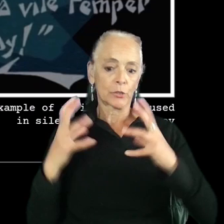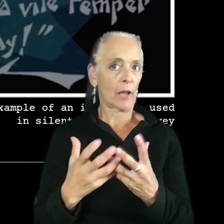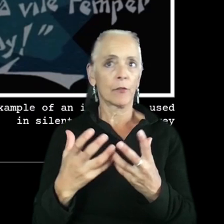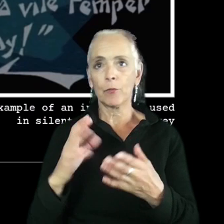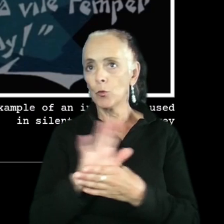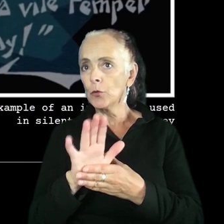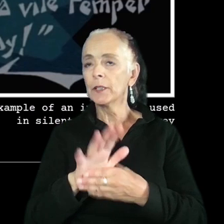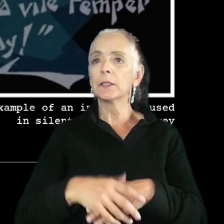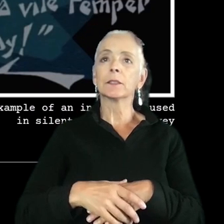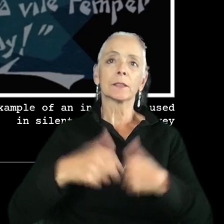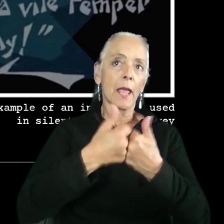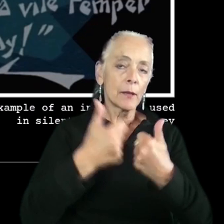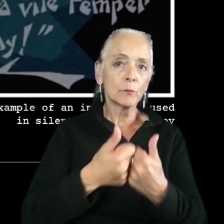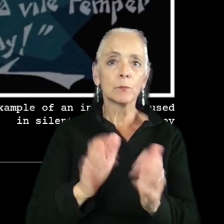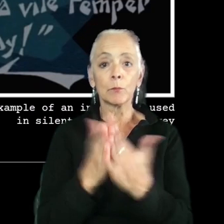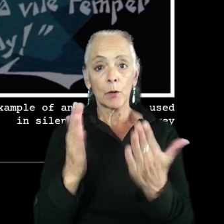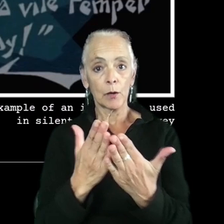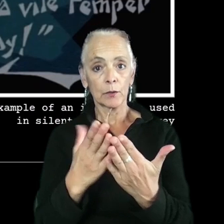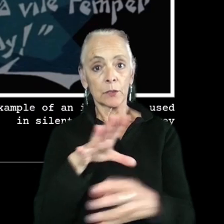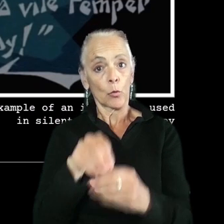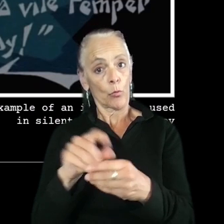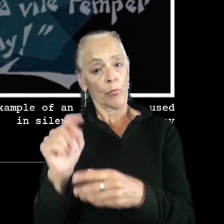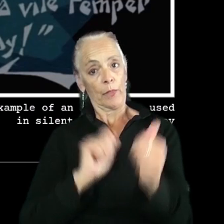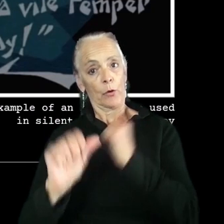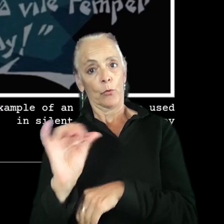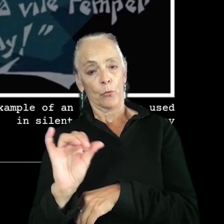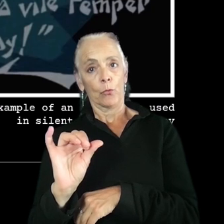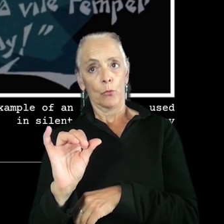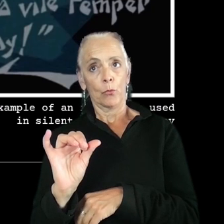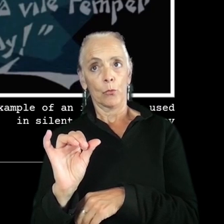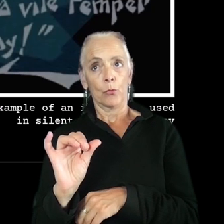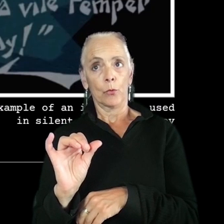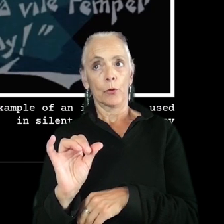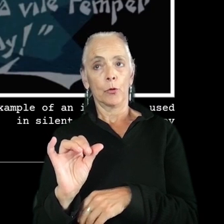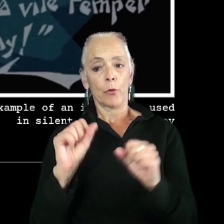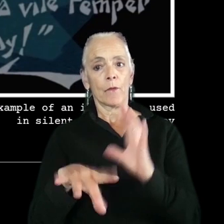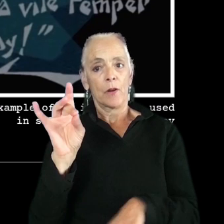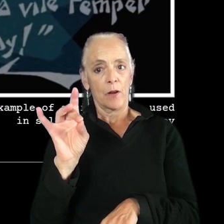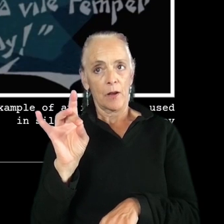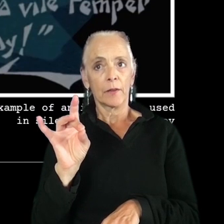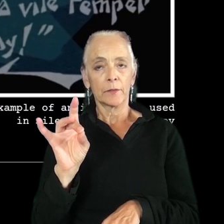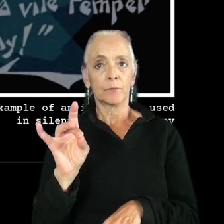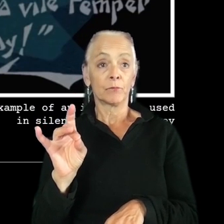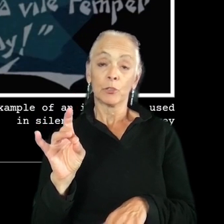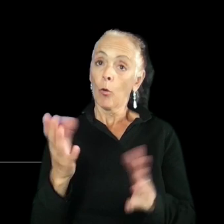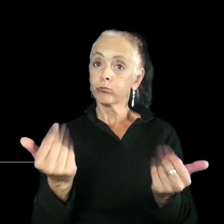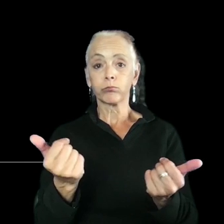games, books, even theater pieces that you can look into. And I definitely invite you to do that.